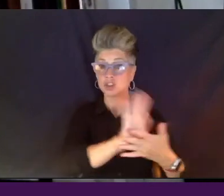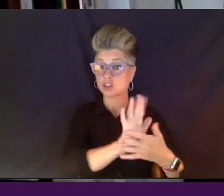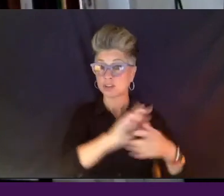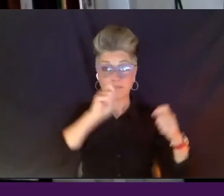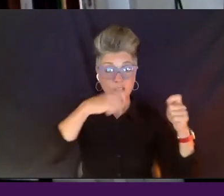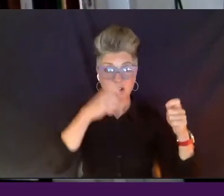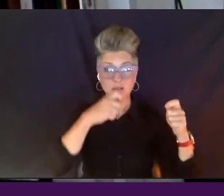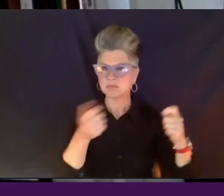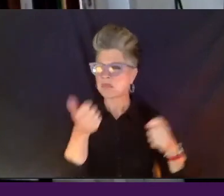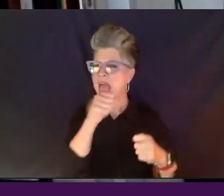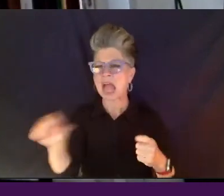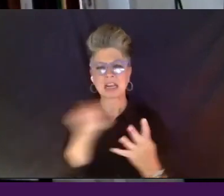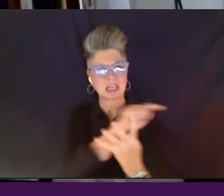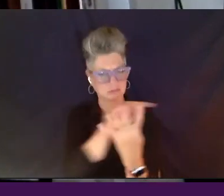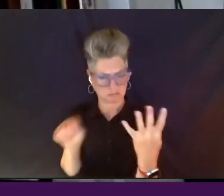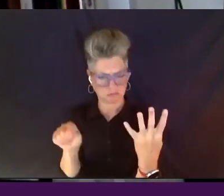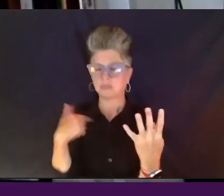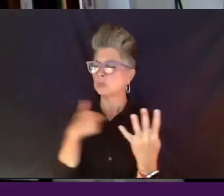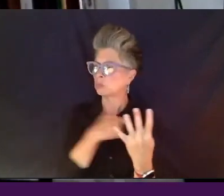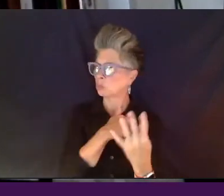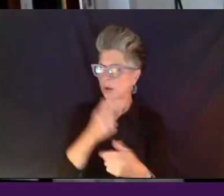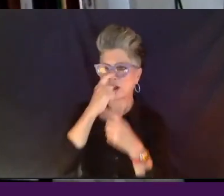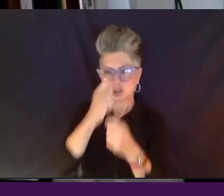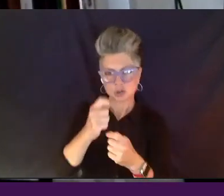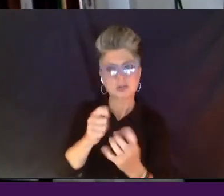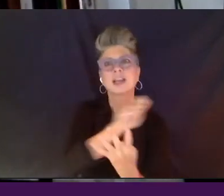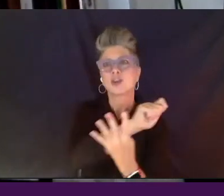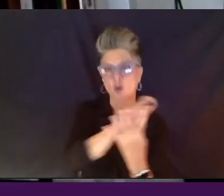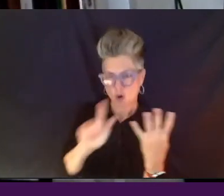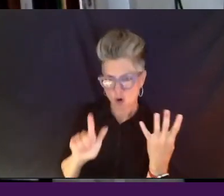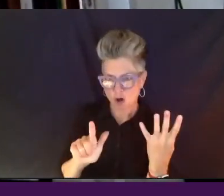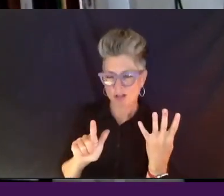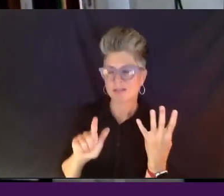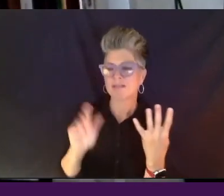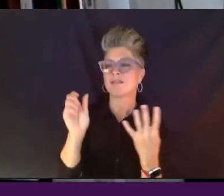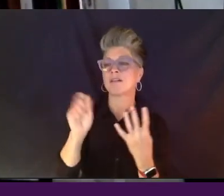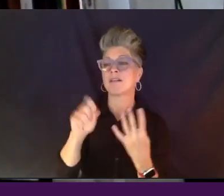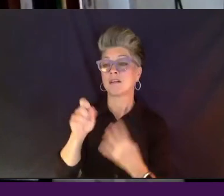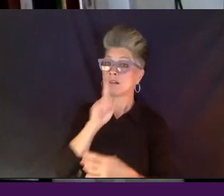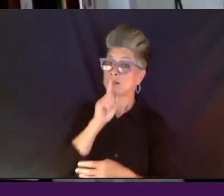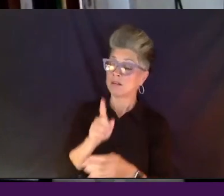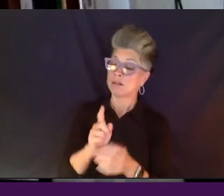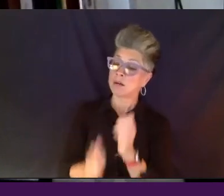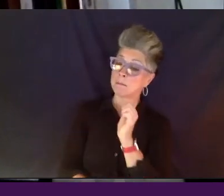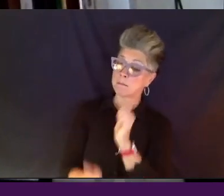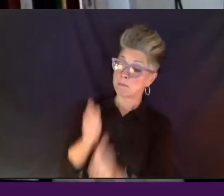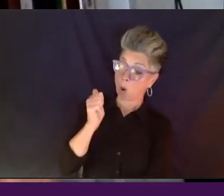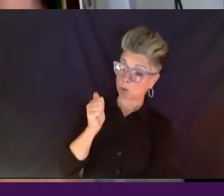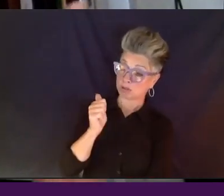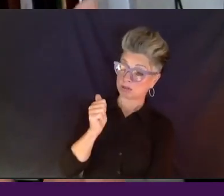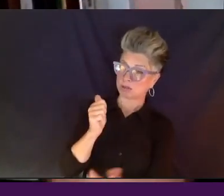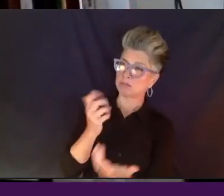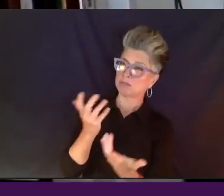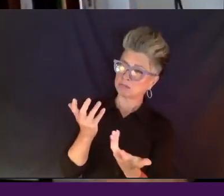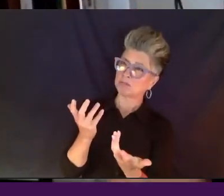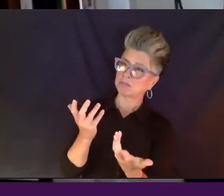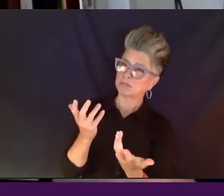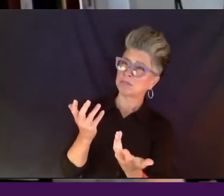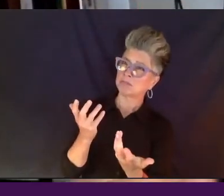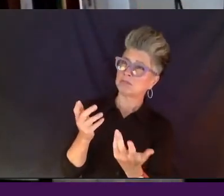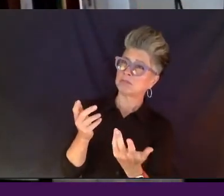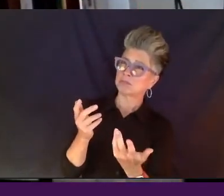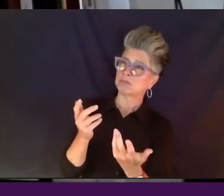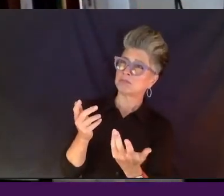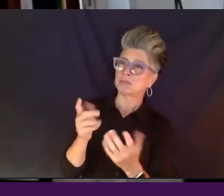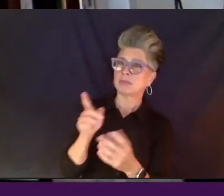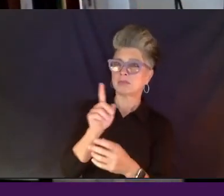we're, we're interested in all. It is true that most of our film, the vast majority are either ones that we